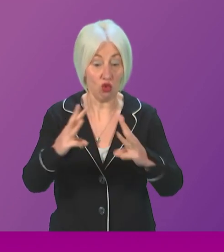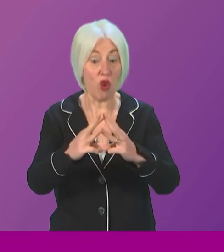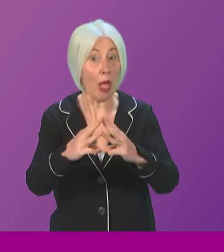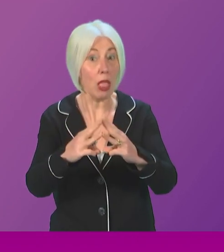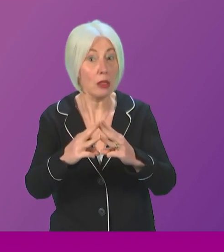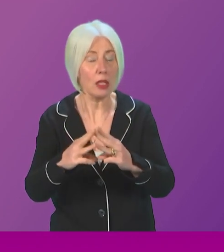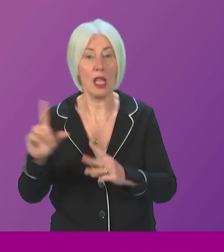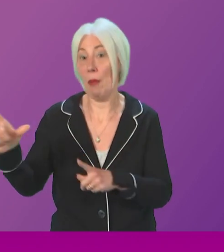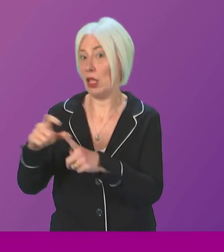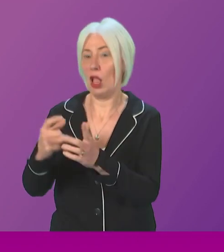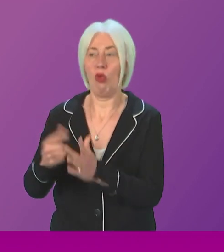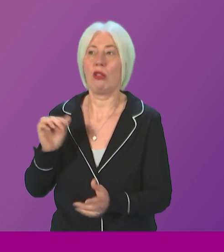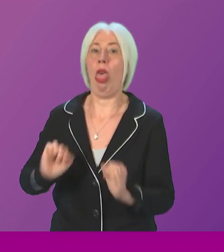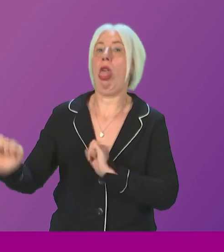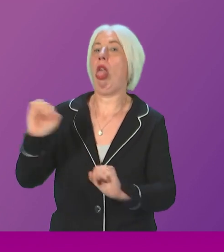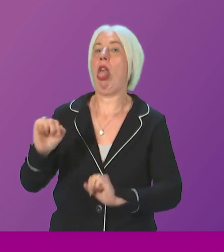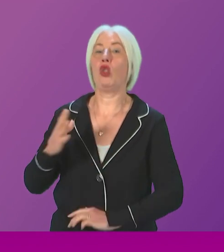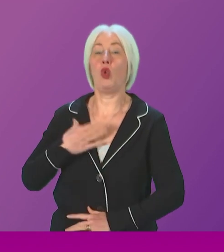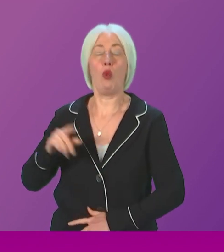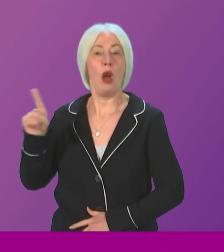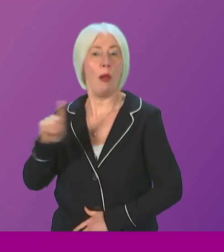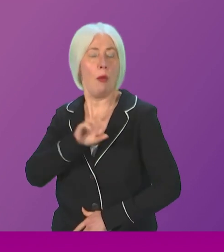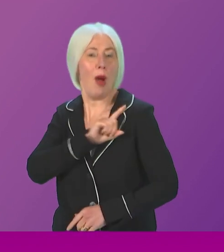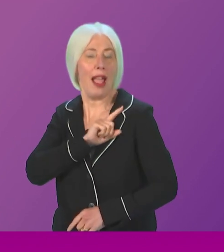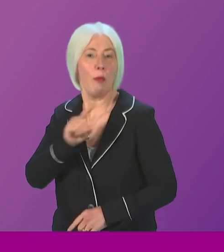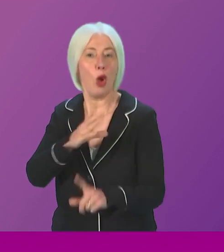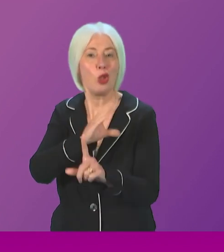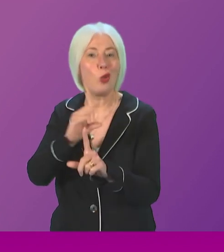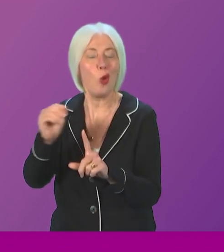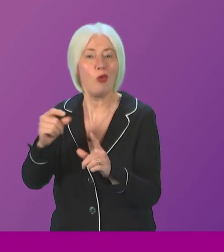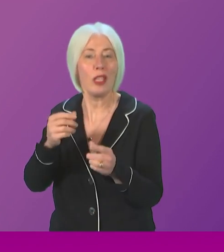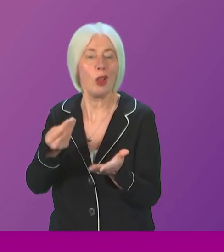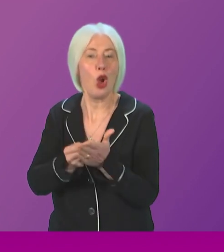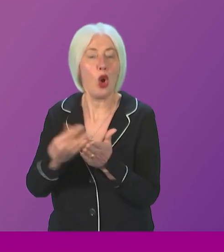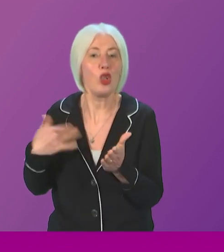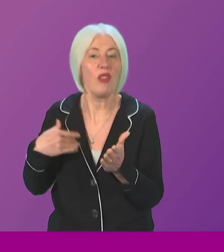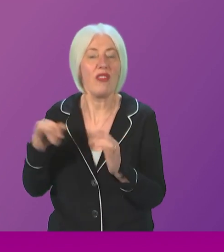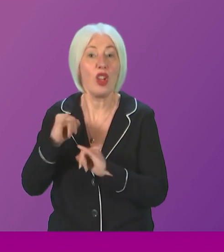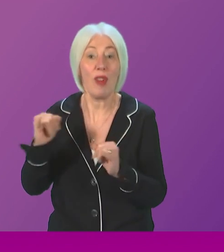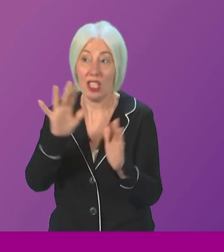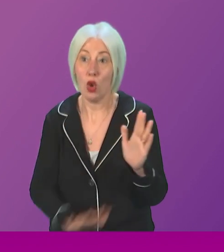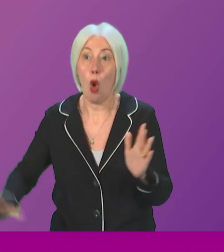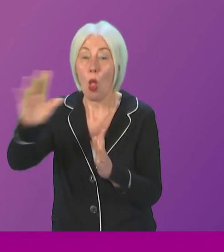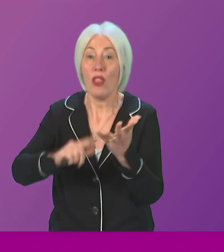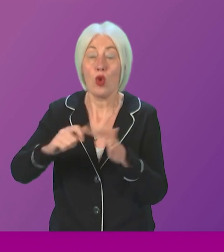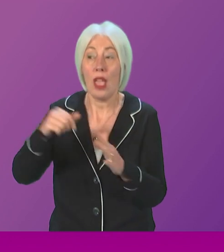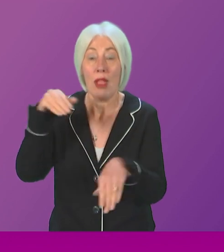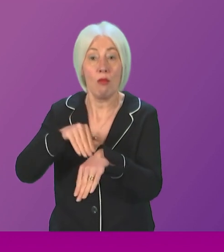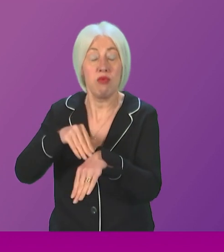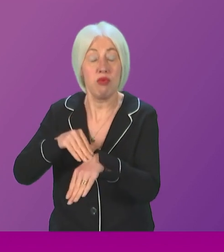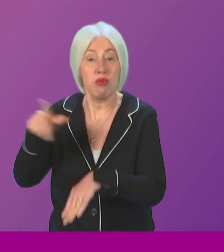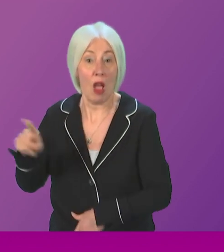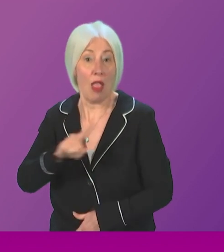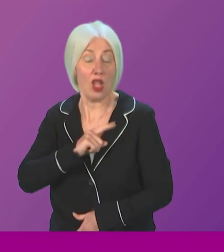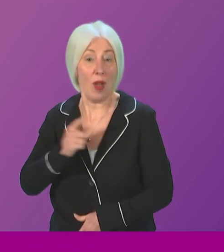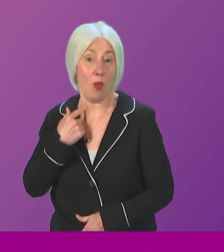it lays bare the harm the Tory cost of living crisis is doing to households up and down the country. But that's also why, in the first few weeks as